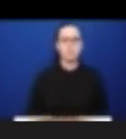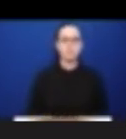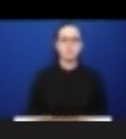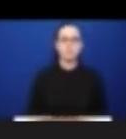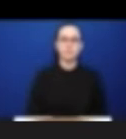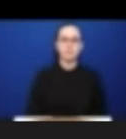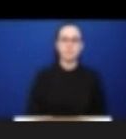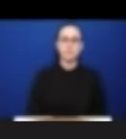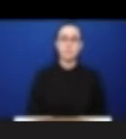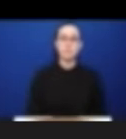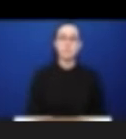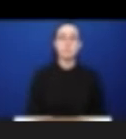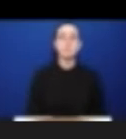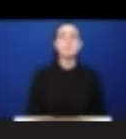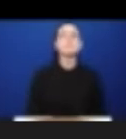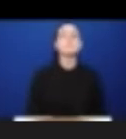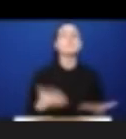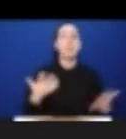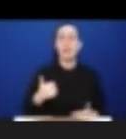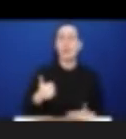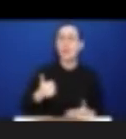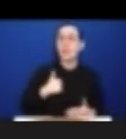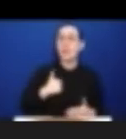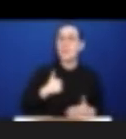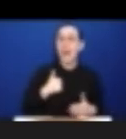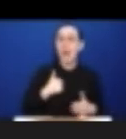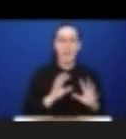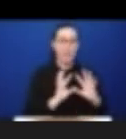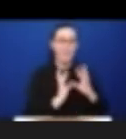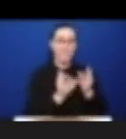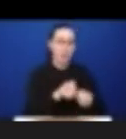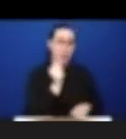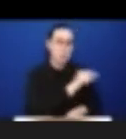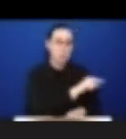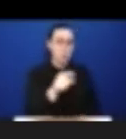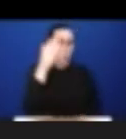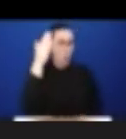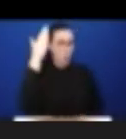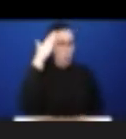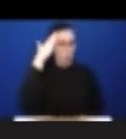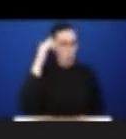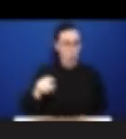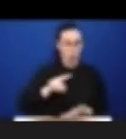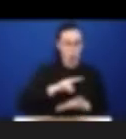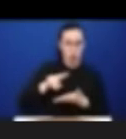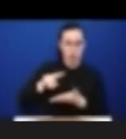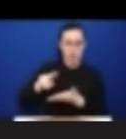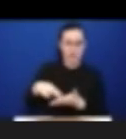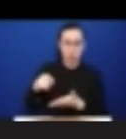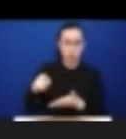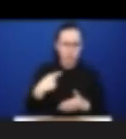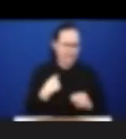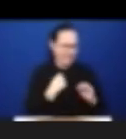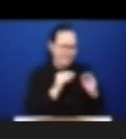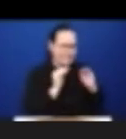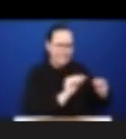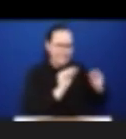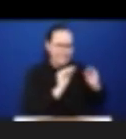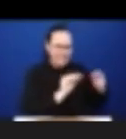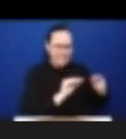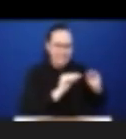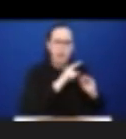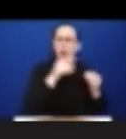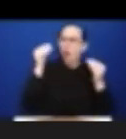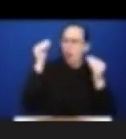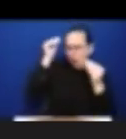easy to see they envision it as a framework that could aid in the development of realistic policies